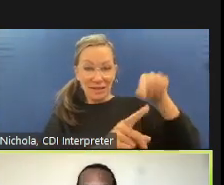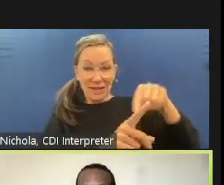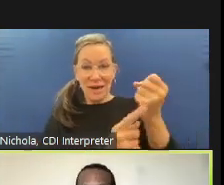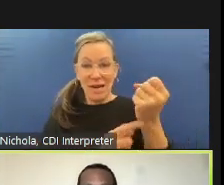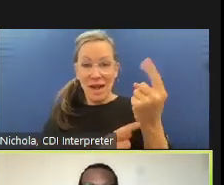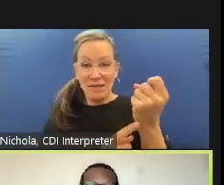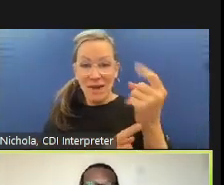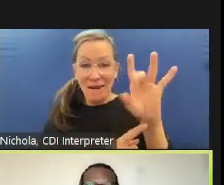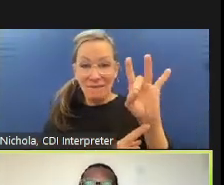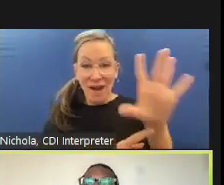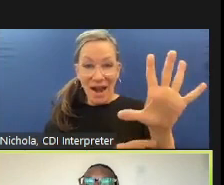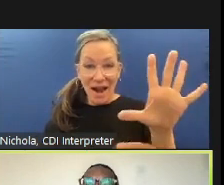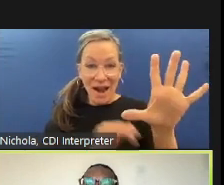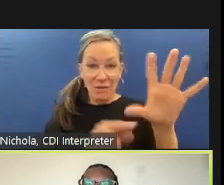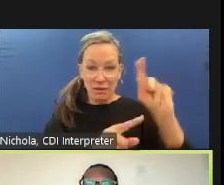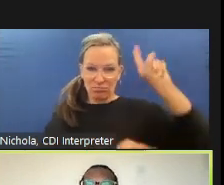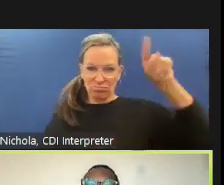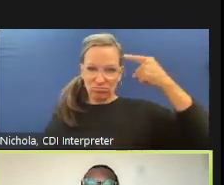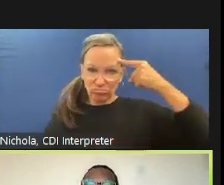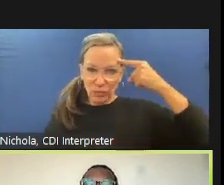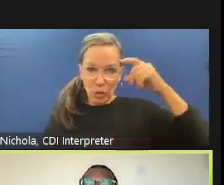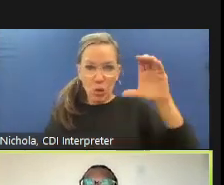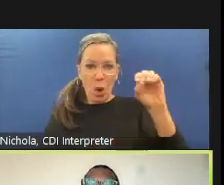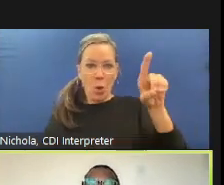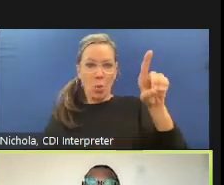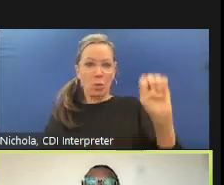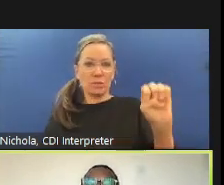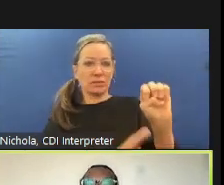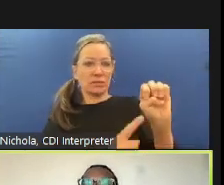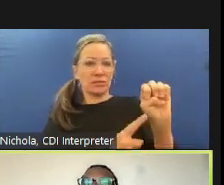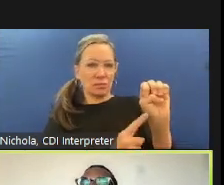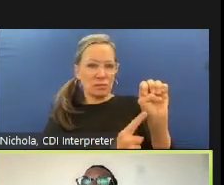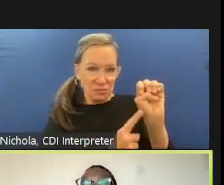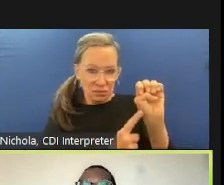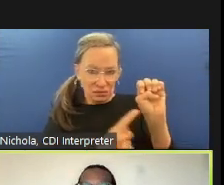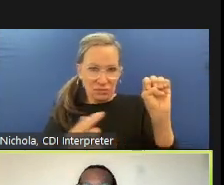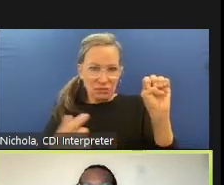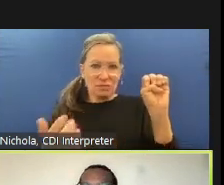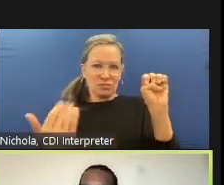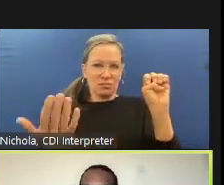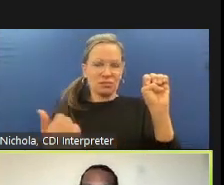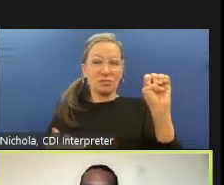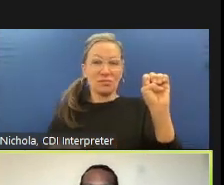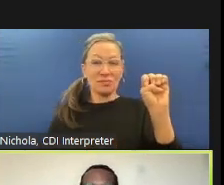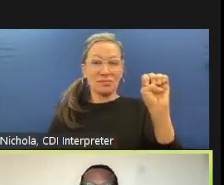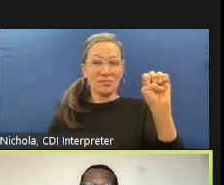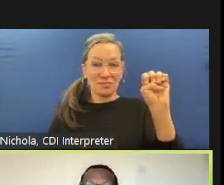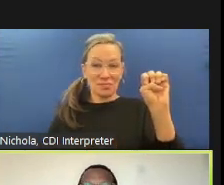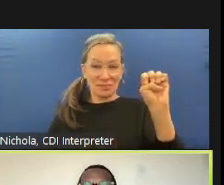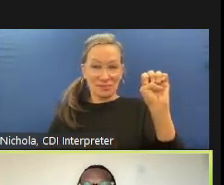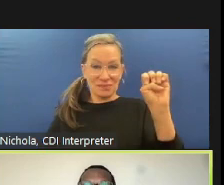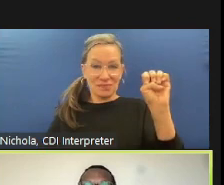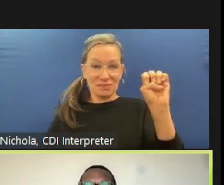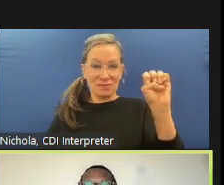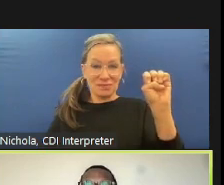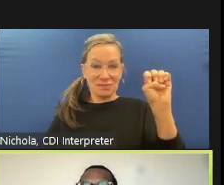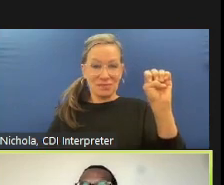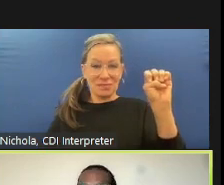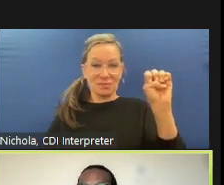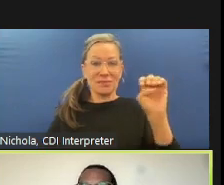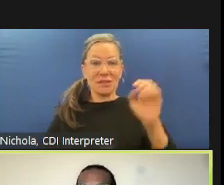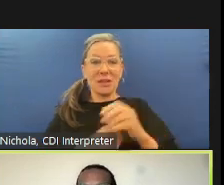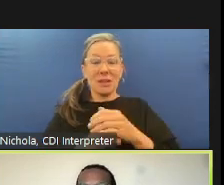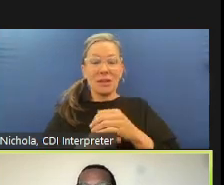i won't read the number um outlines the structure of an oversight board or committee so it has